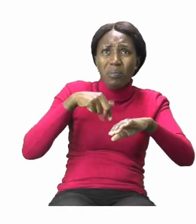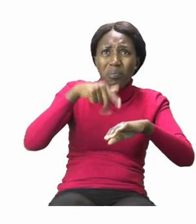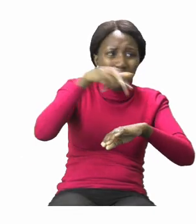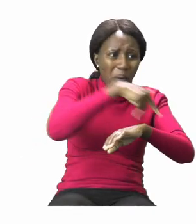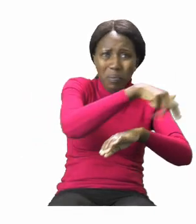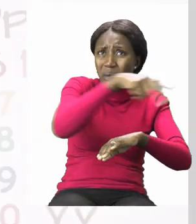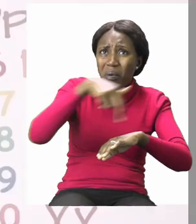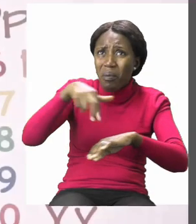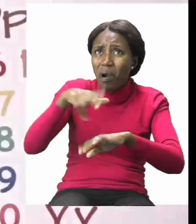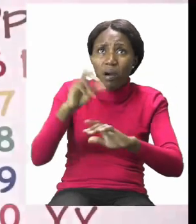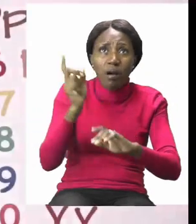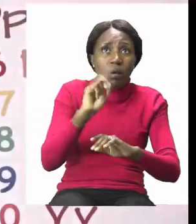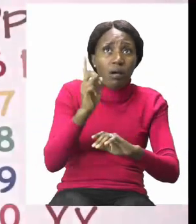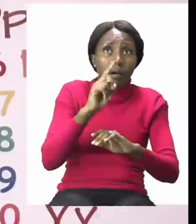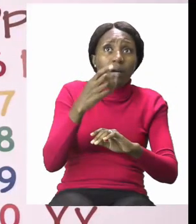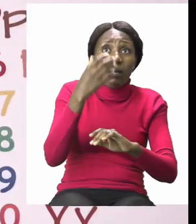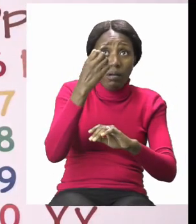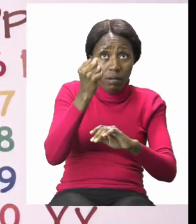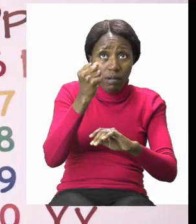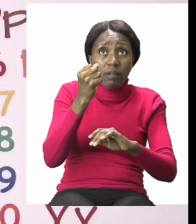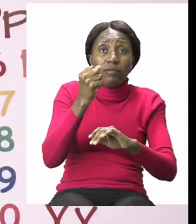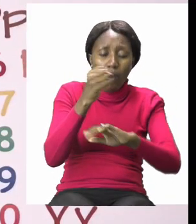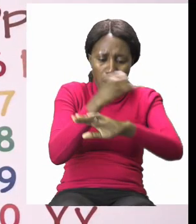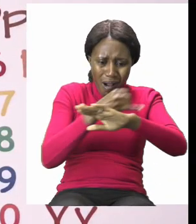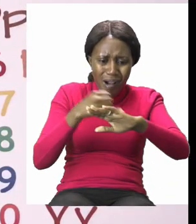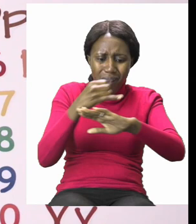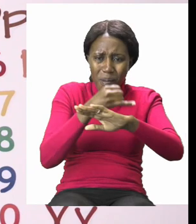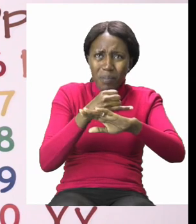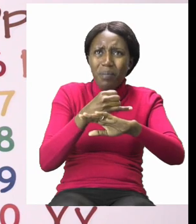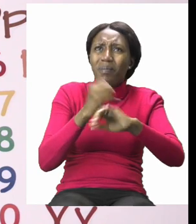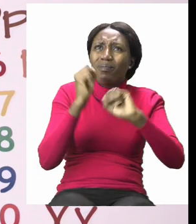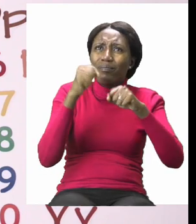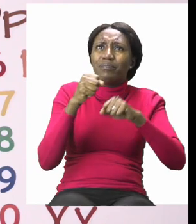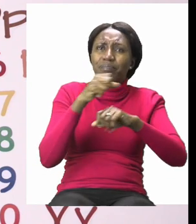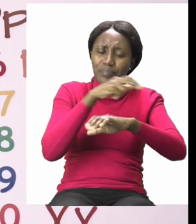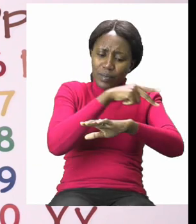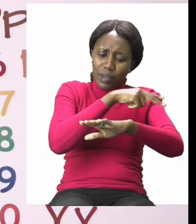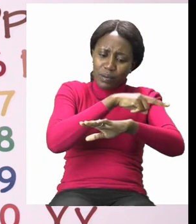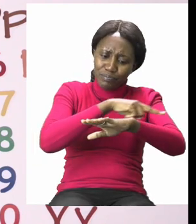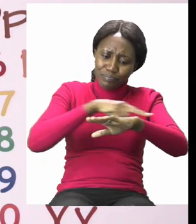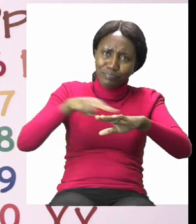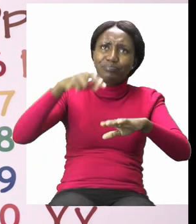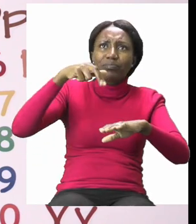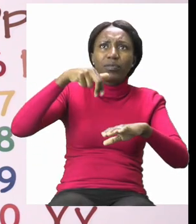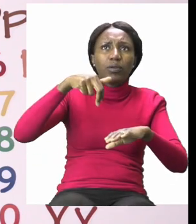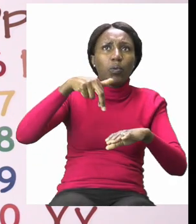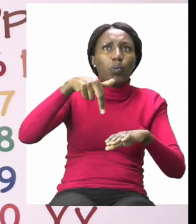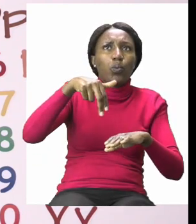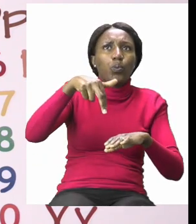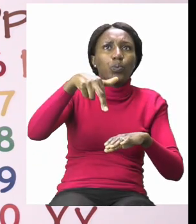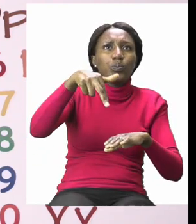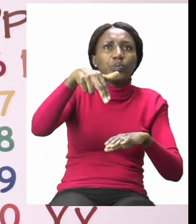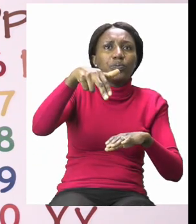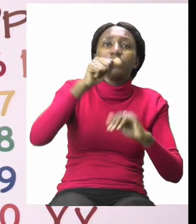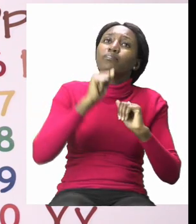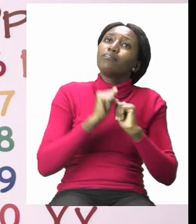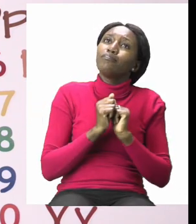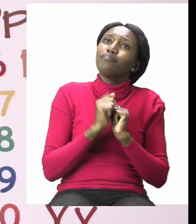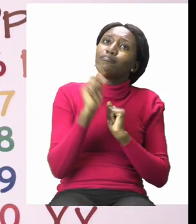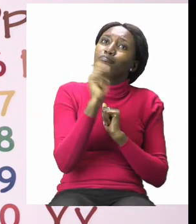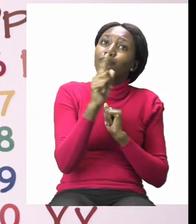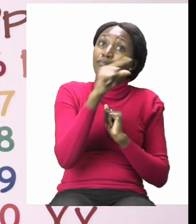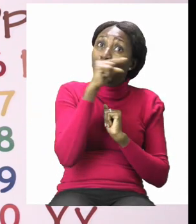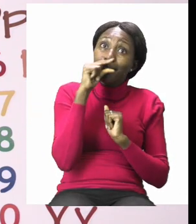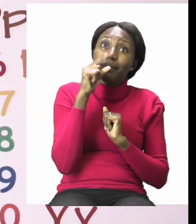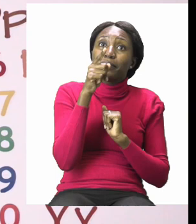We have a special place where people who are walking can cross. This place is called a